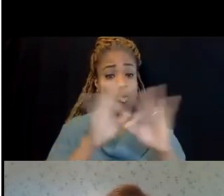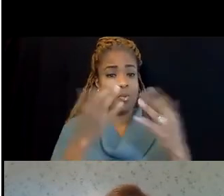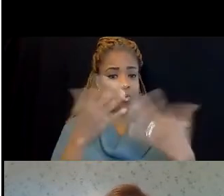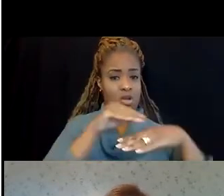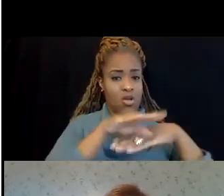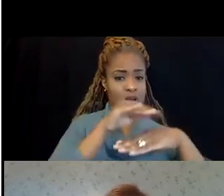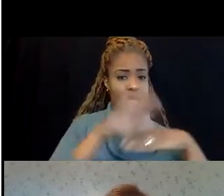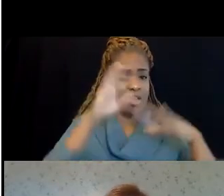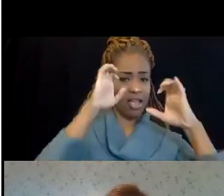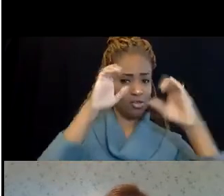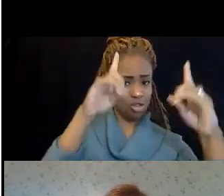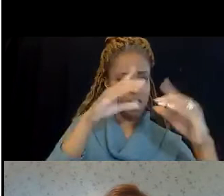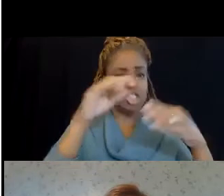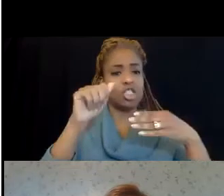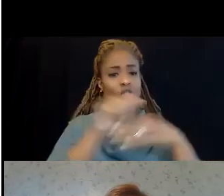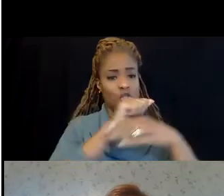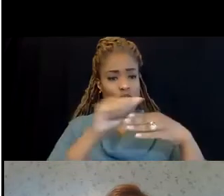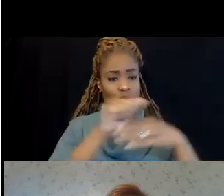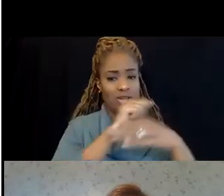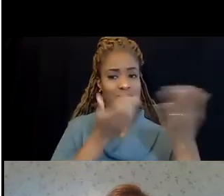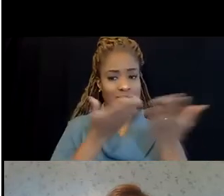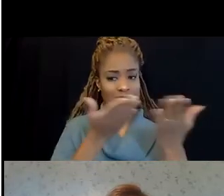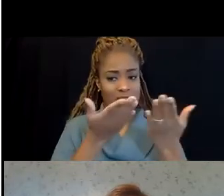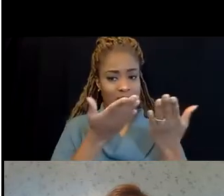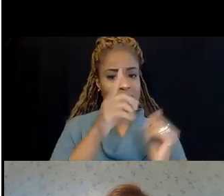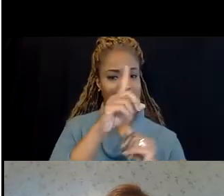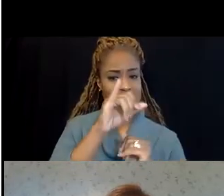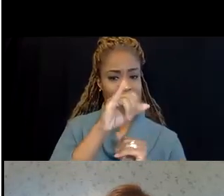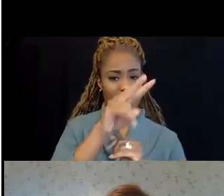Education and Training Services Division.